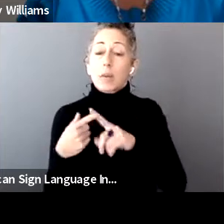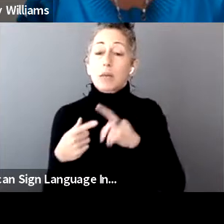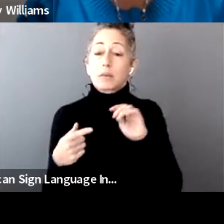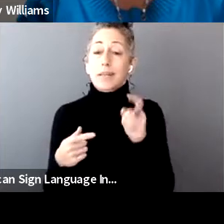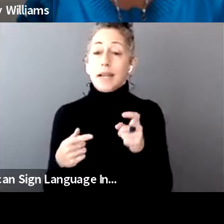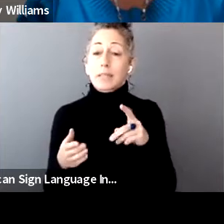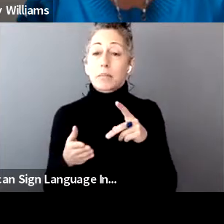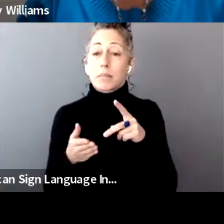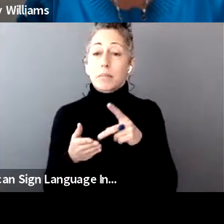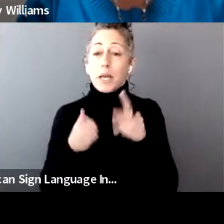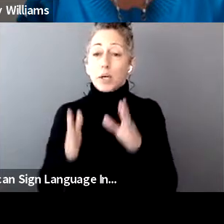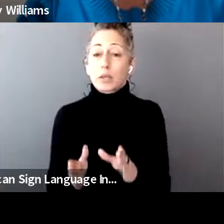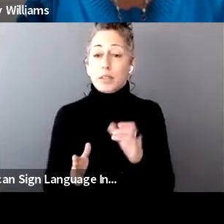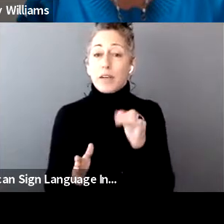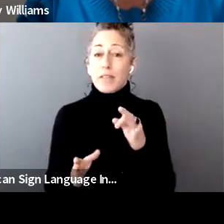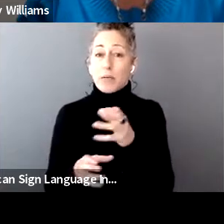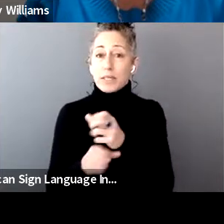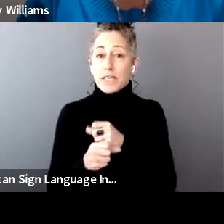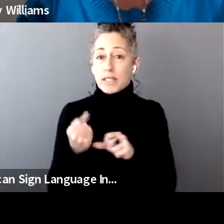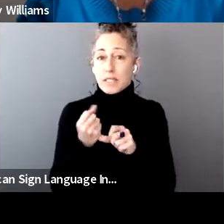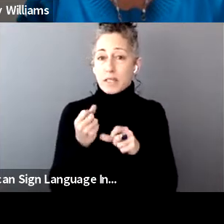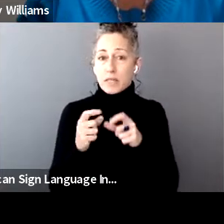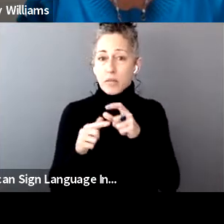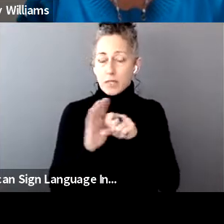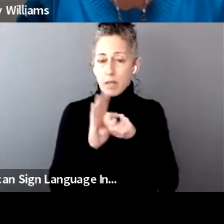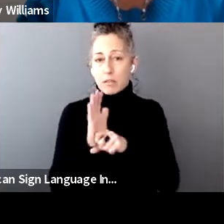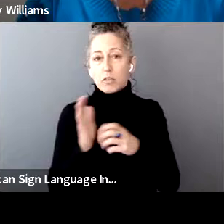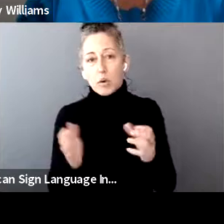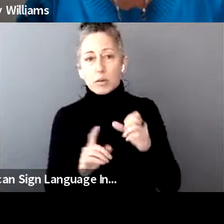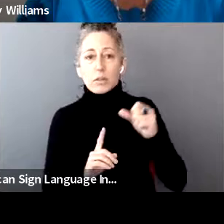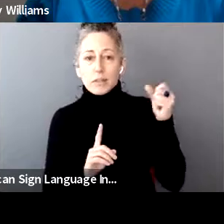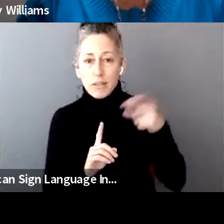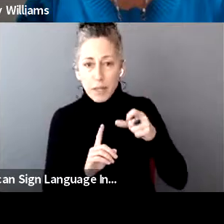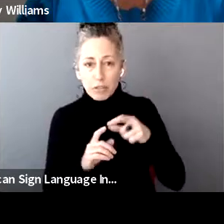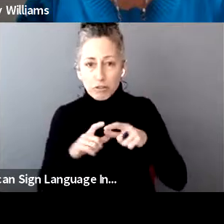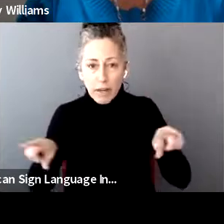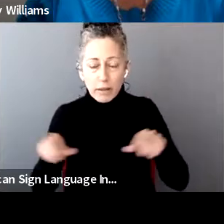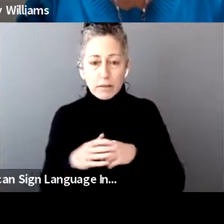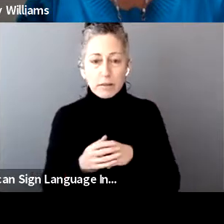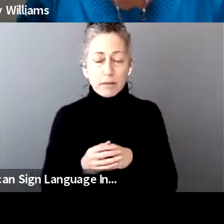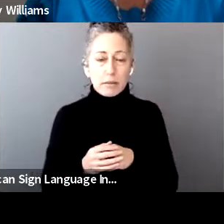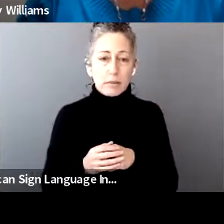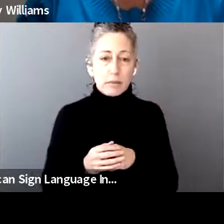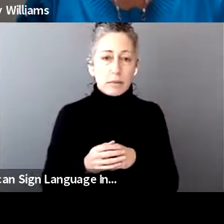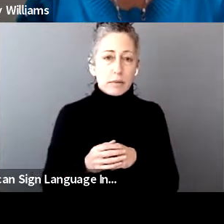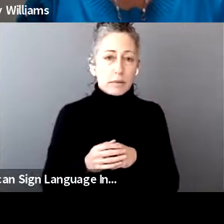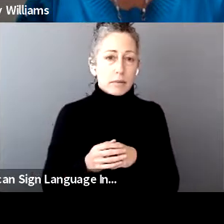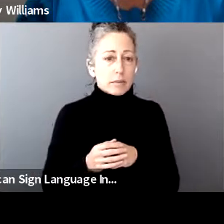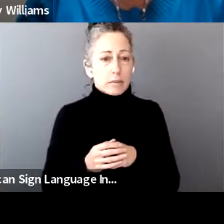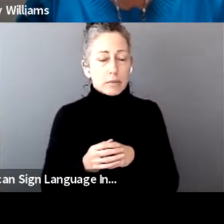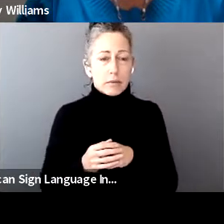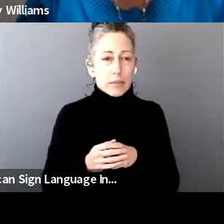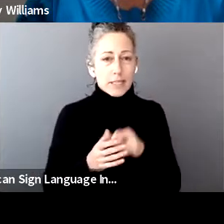sort of assistance from the state. We spoke about the stimulus checks and Ms. Fox indicated that that is not a part of the